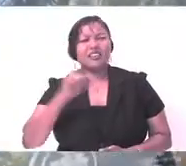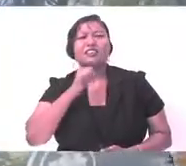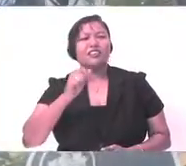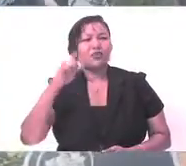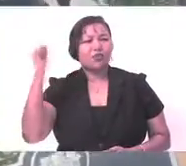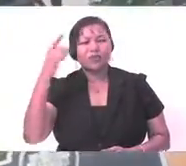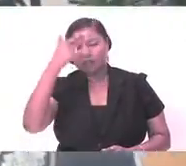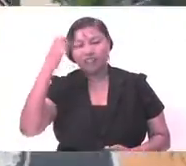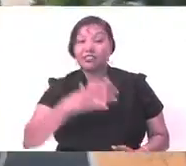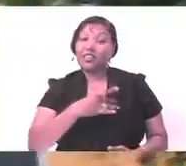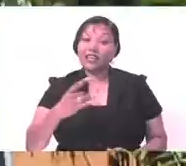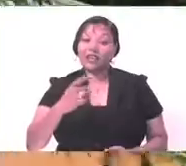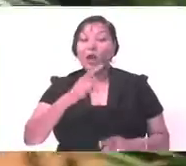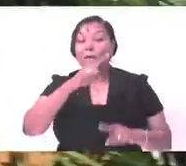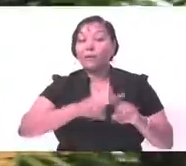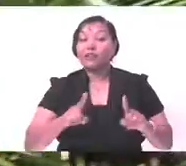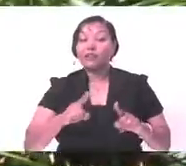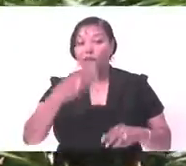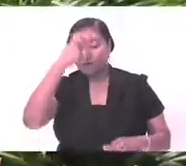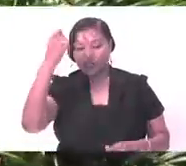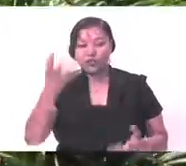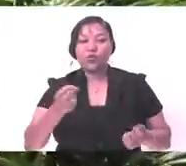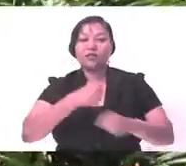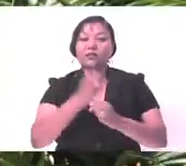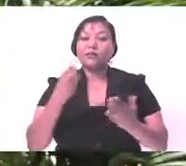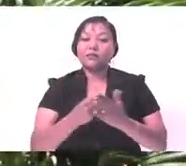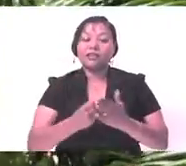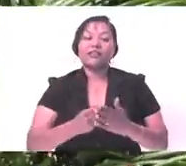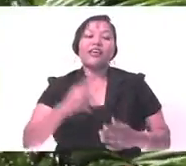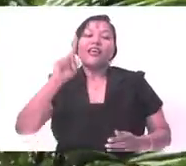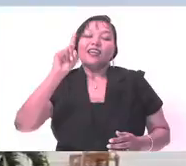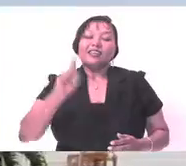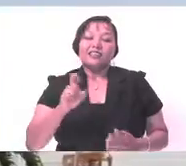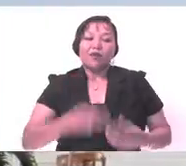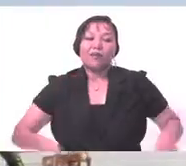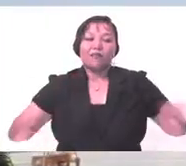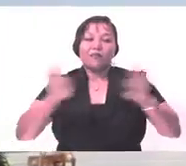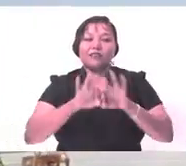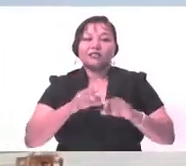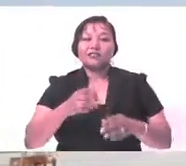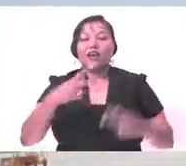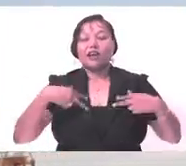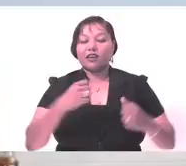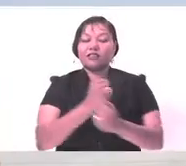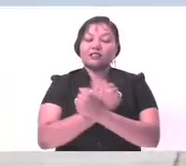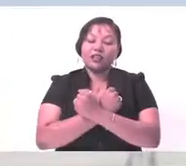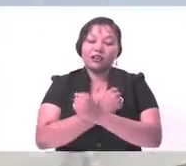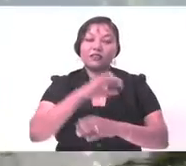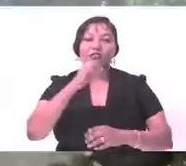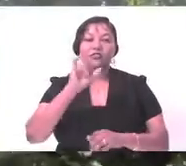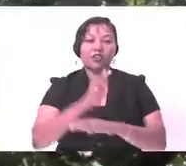not only doing this for passion, but also for financial independence. There's nothing more rewarding than loving what you do,